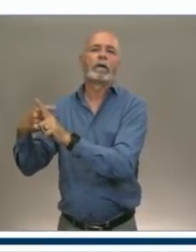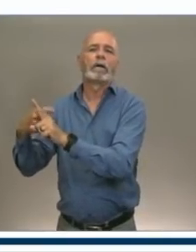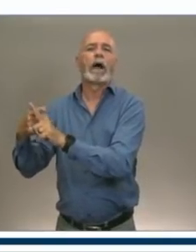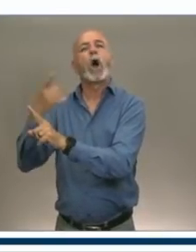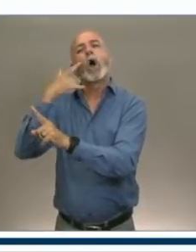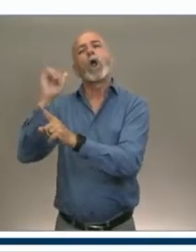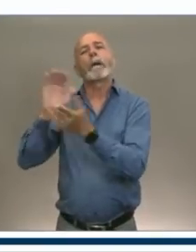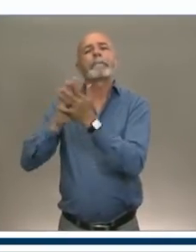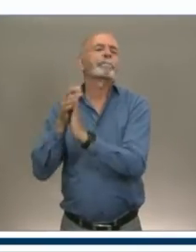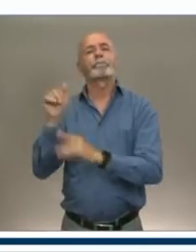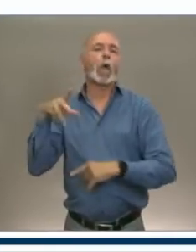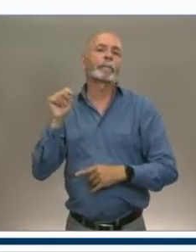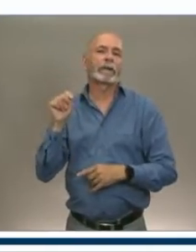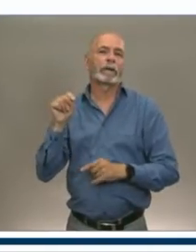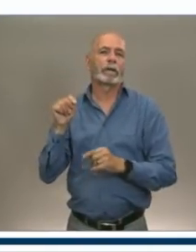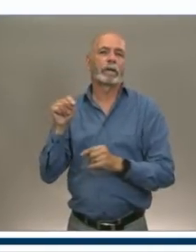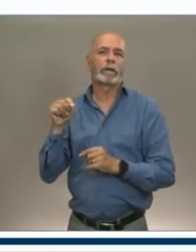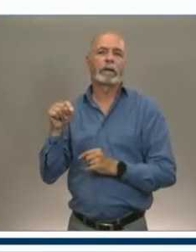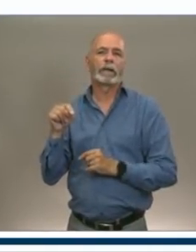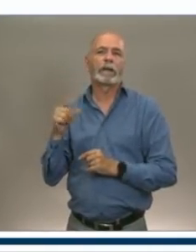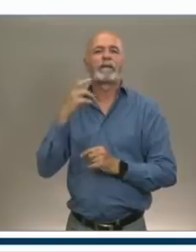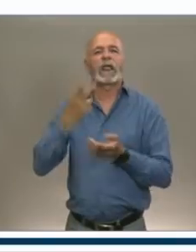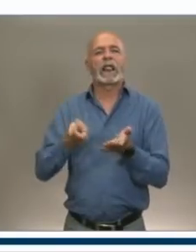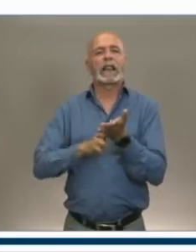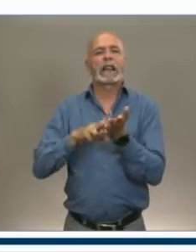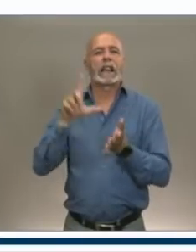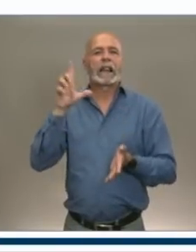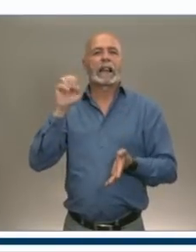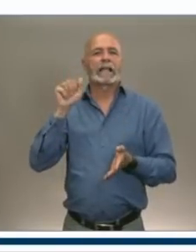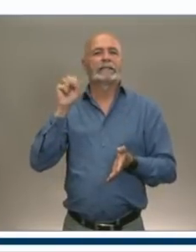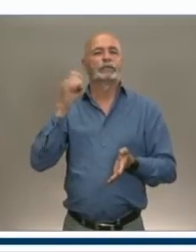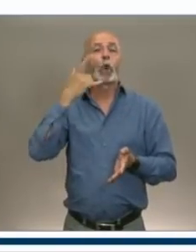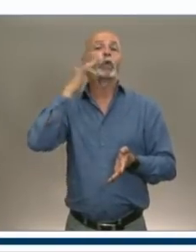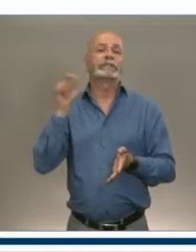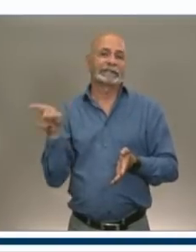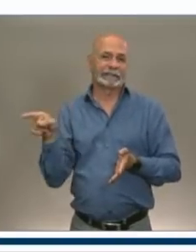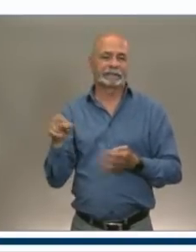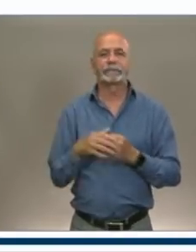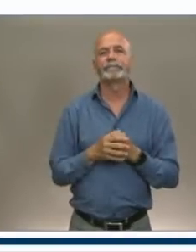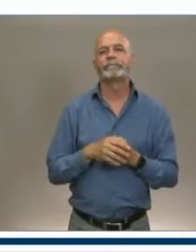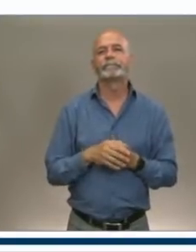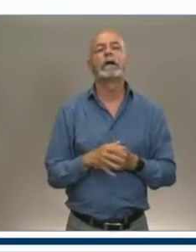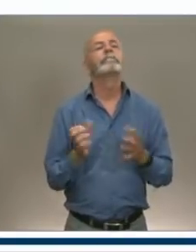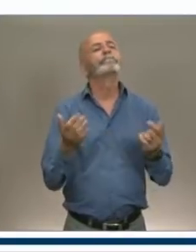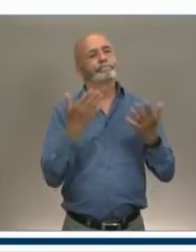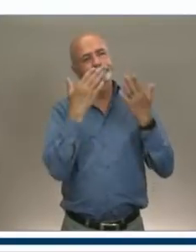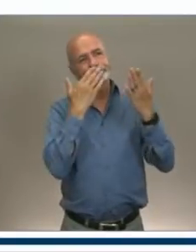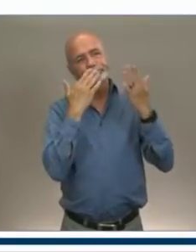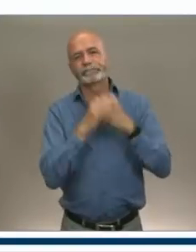long-term leases on them. Thank you, everyone. That concludes our event for today.